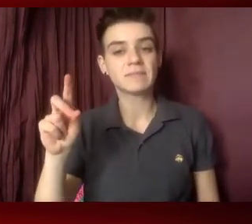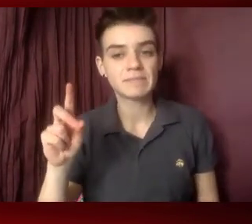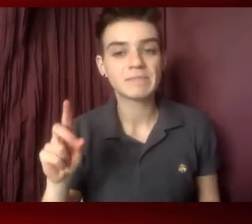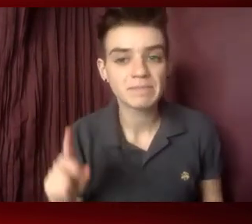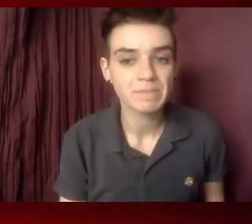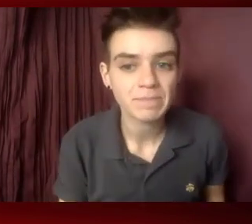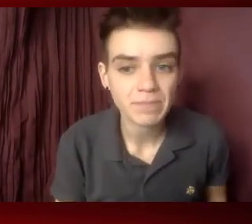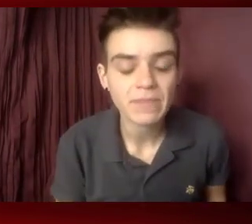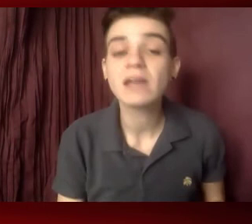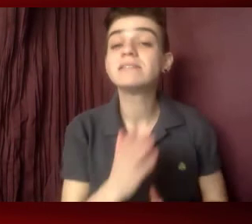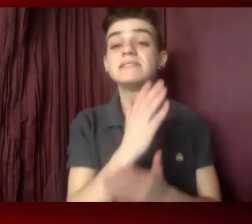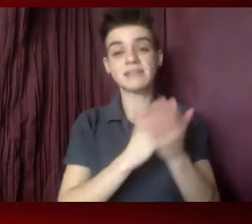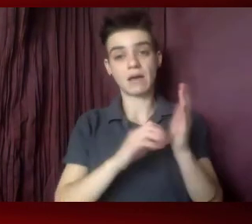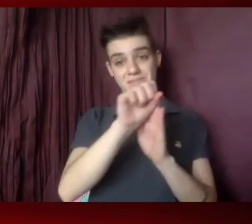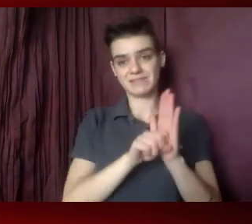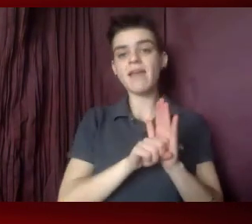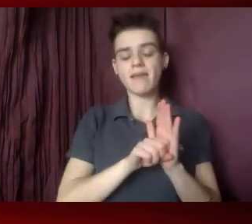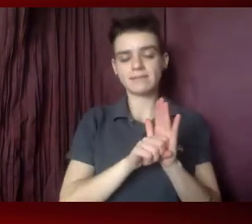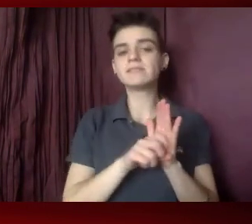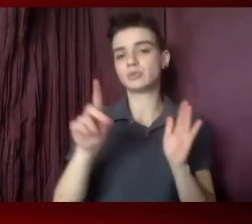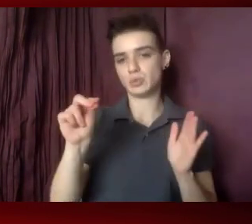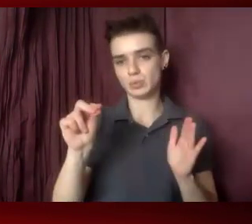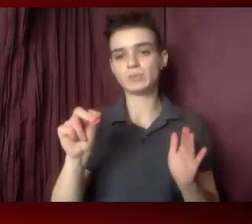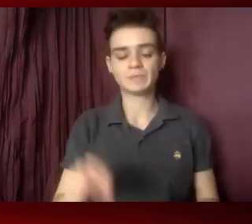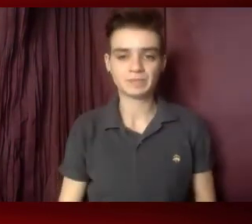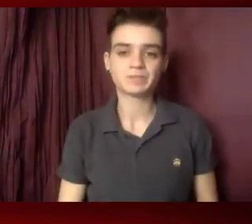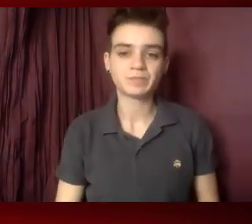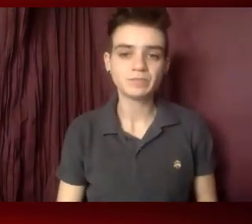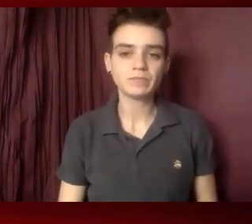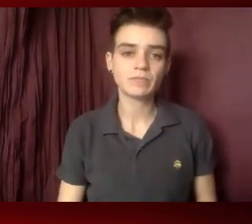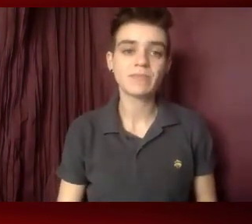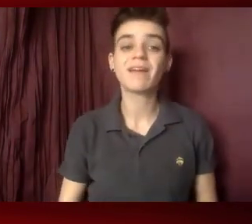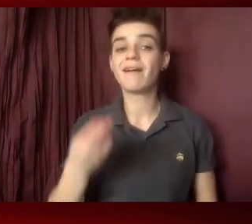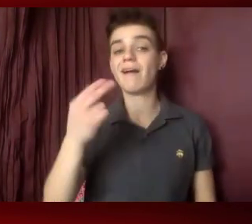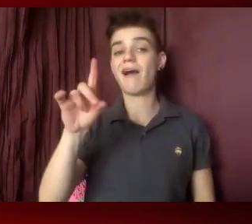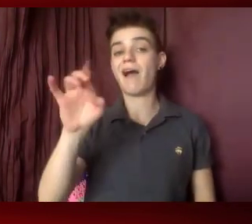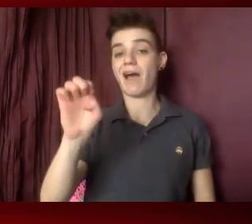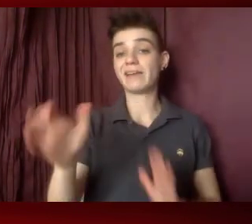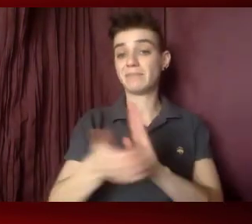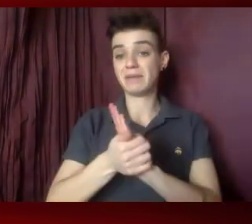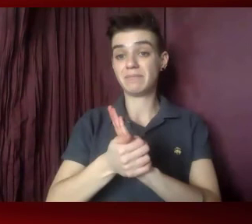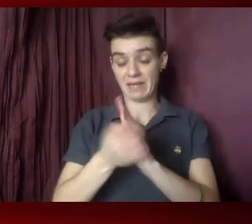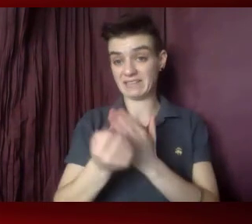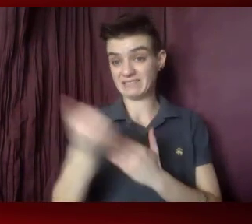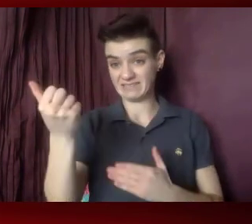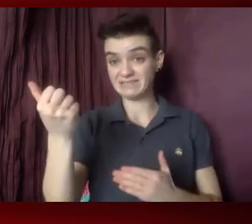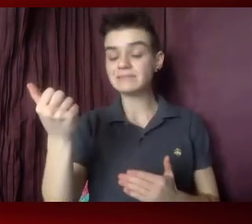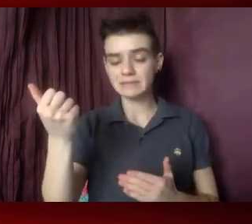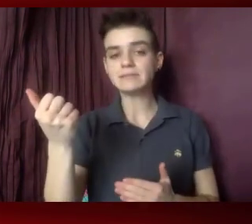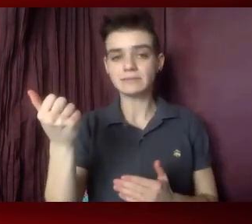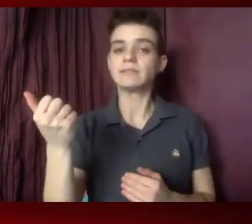chosen to do that with their own state money. Eliminating the Hyde Amendment would enormously